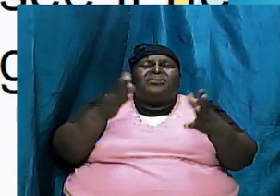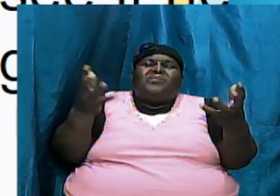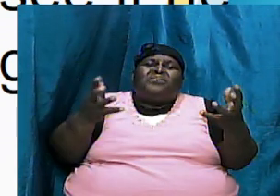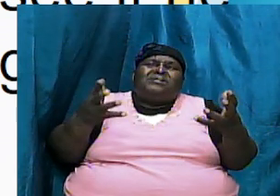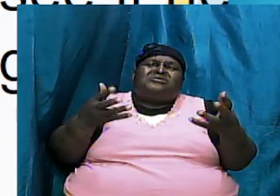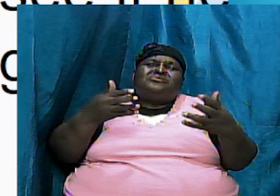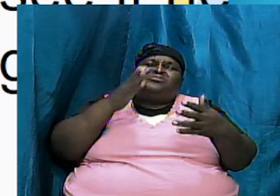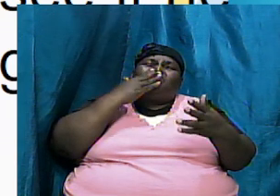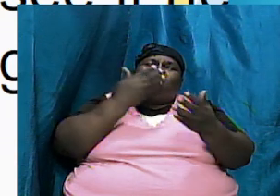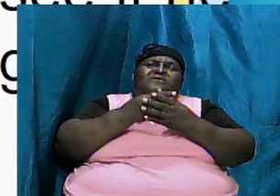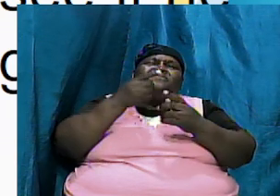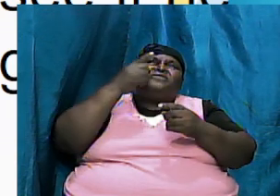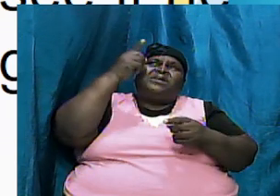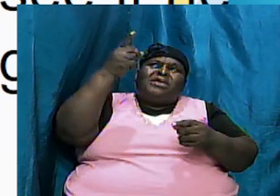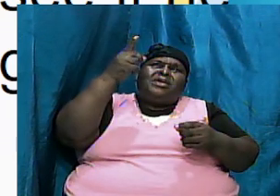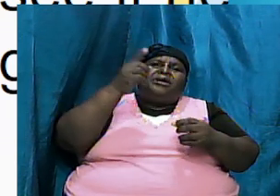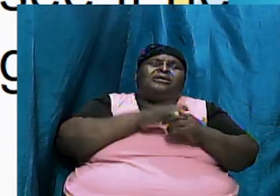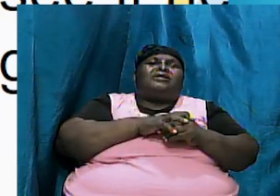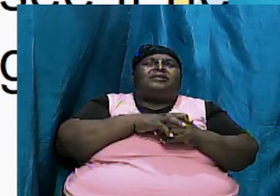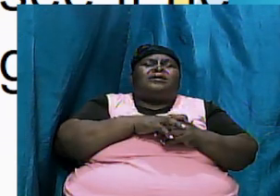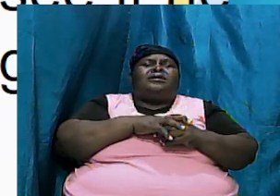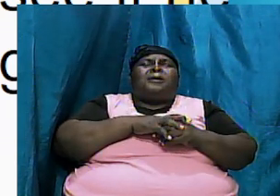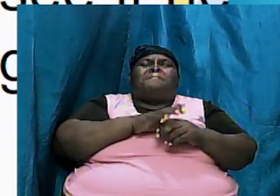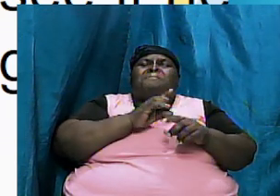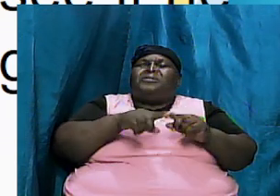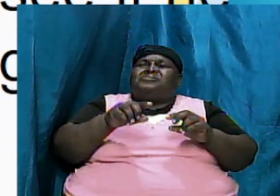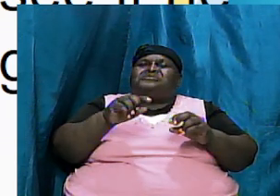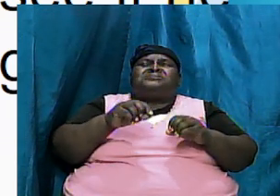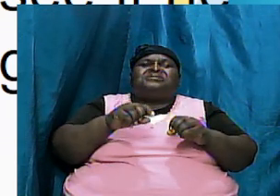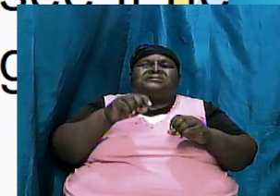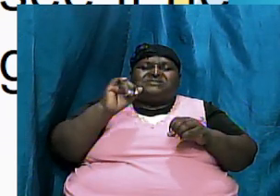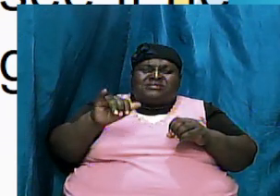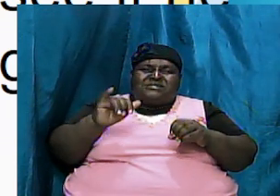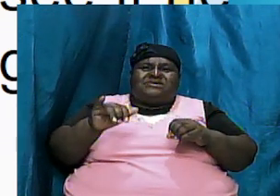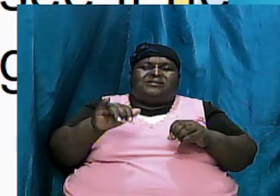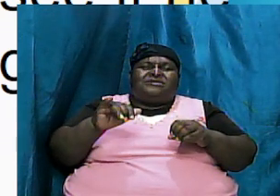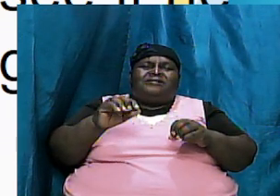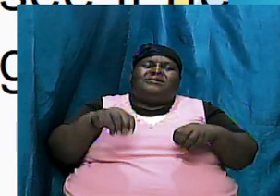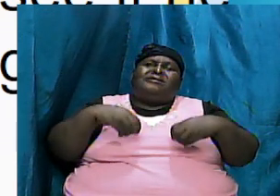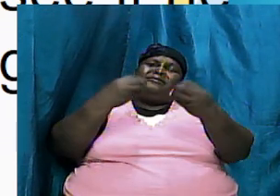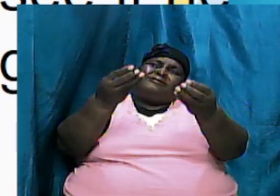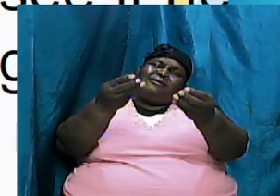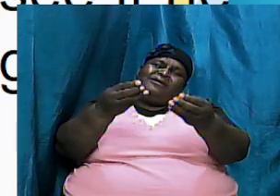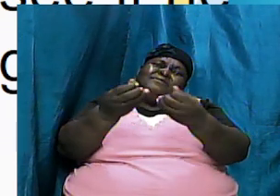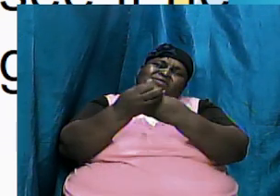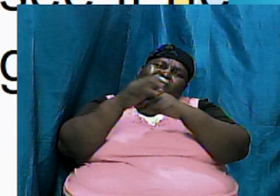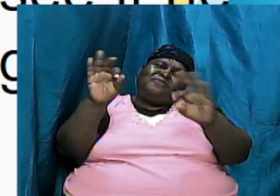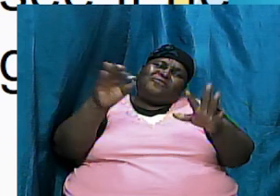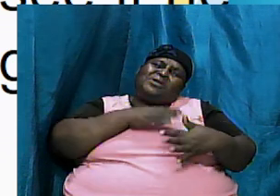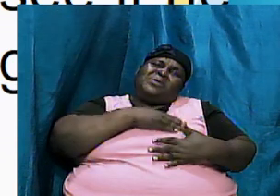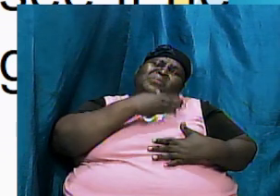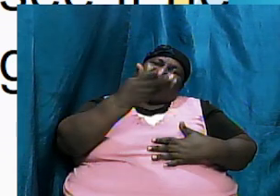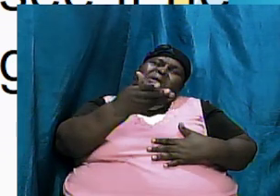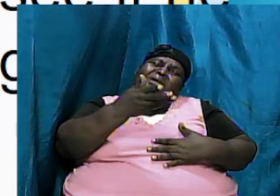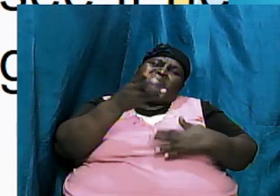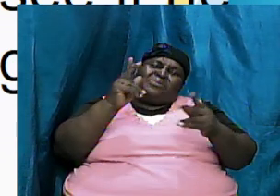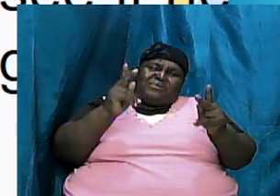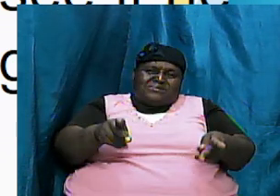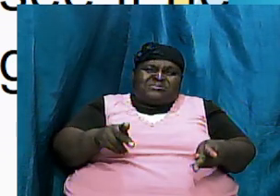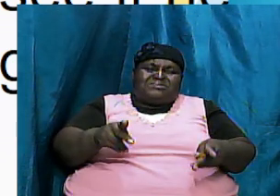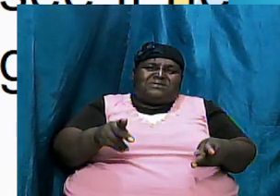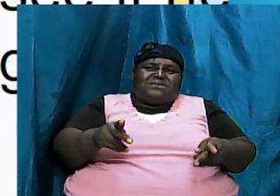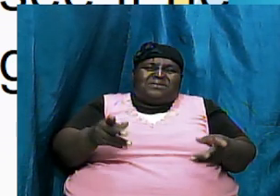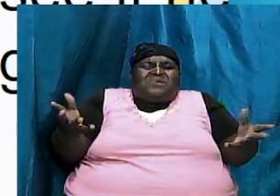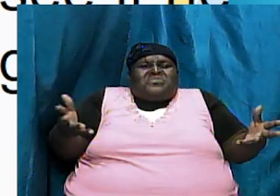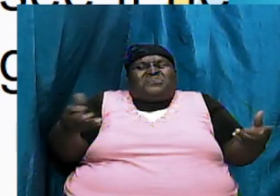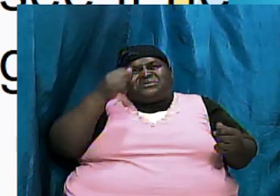but he still gave us that free will agency and what a God to do that why